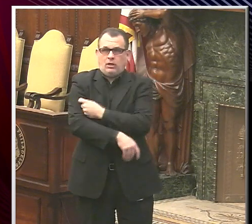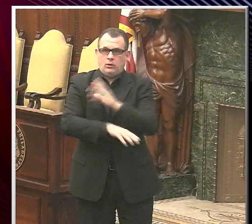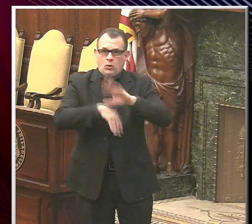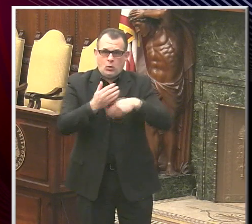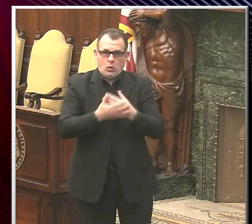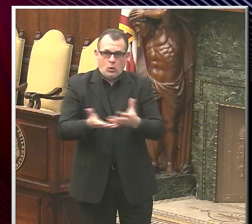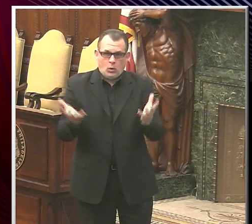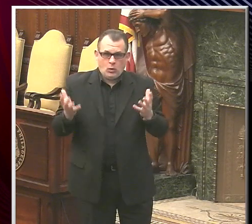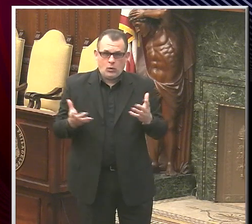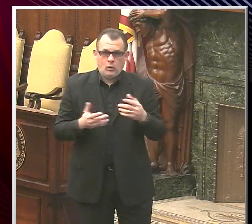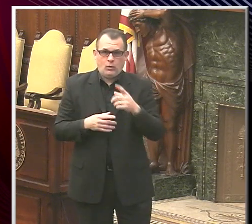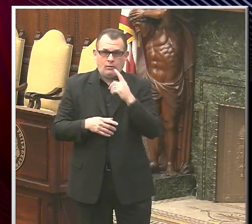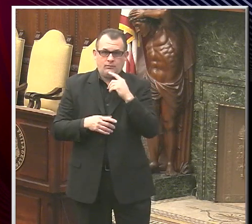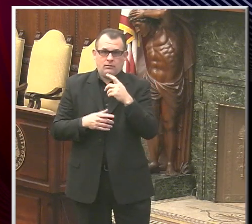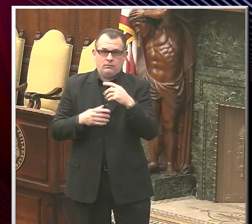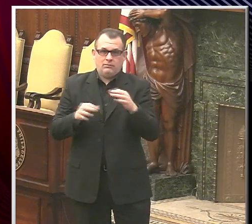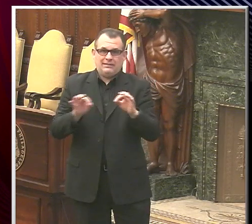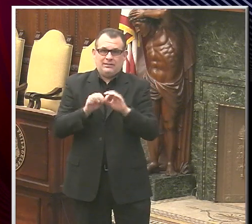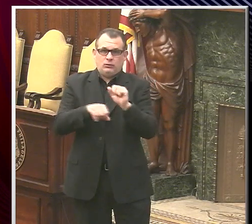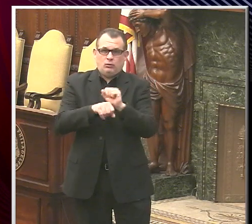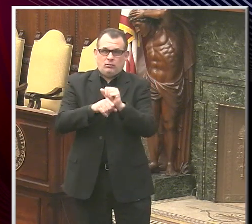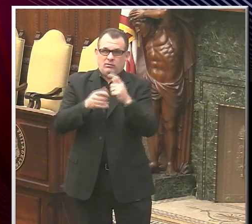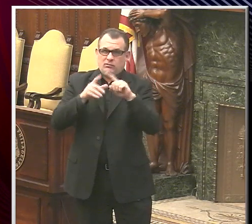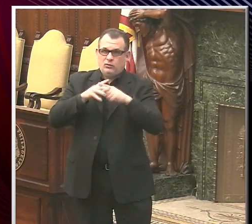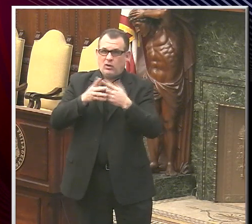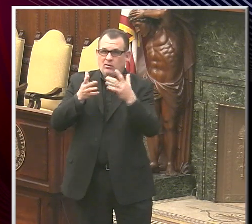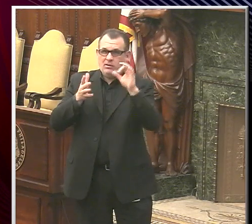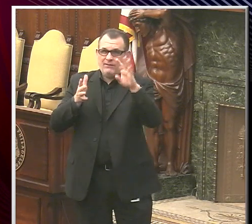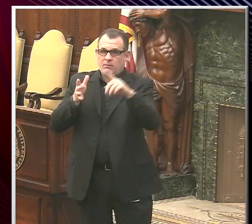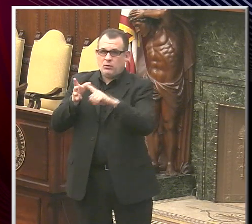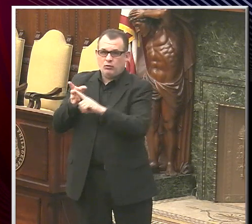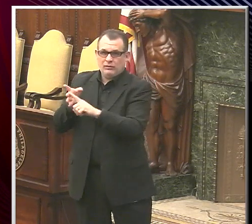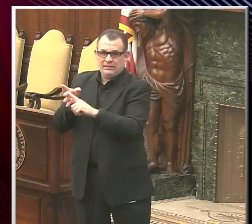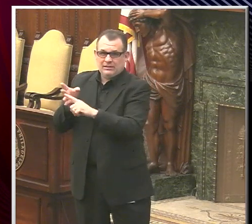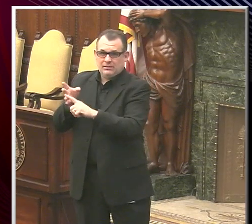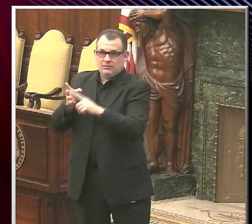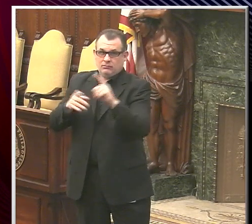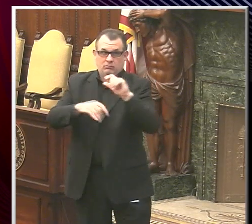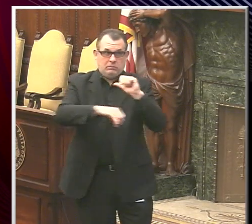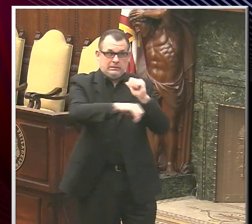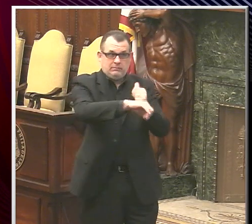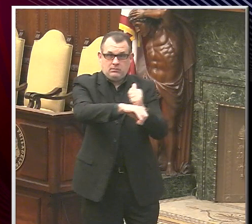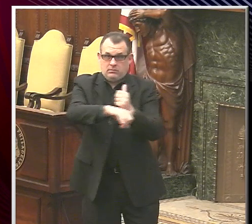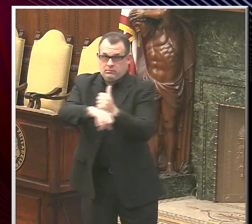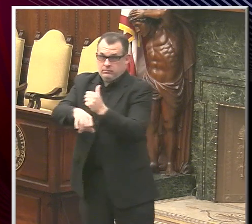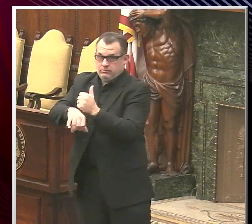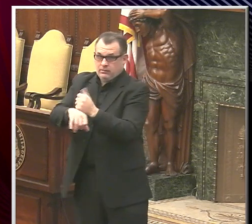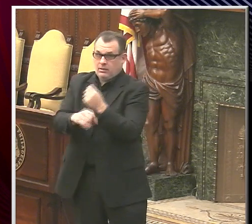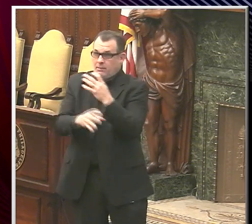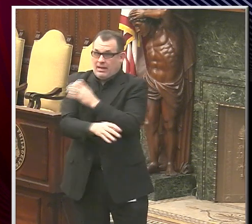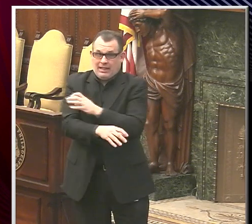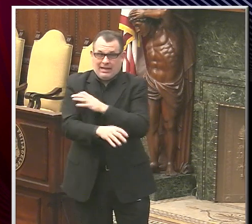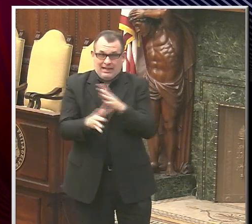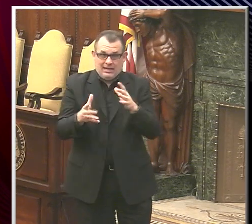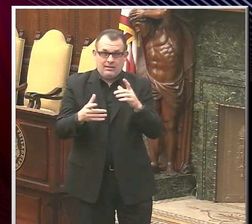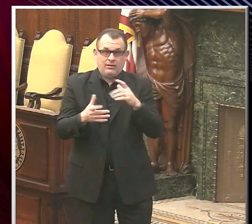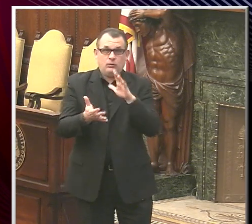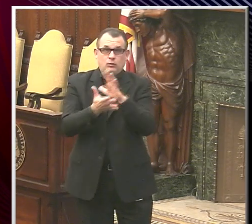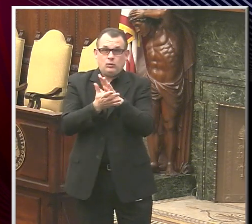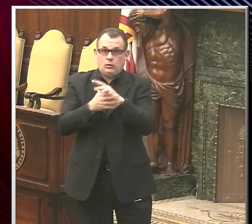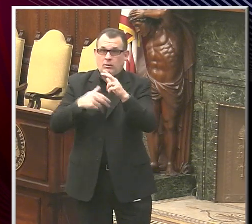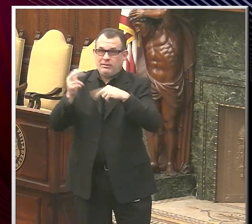expected to begin by the end of February and expand to a number of locations, including pop-up clinics located in school buildings throughout the city.